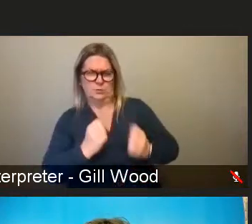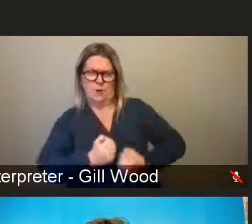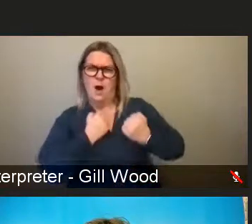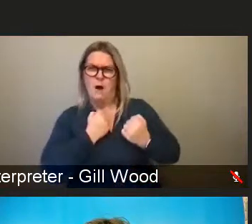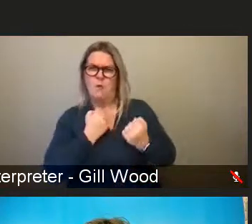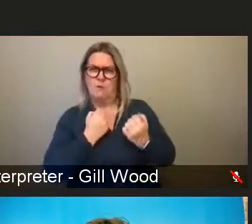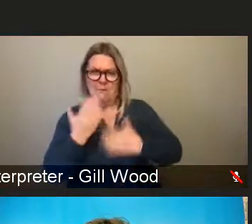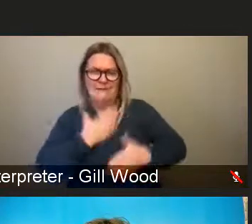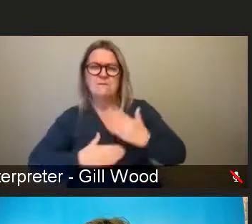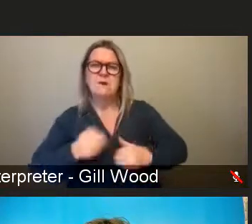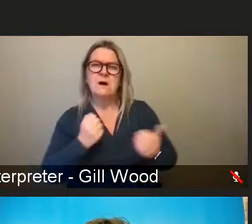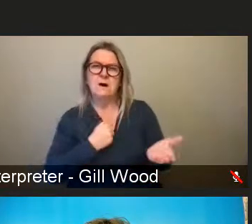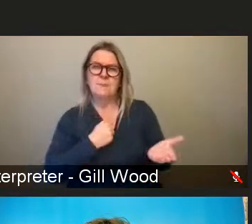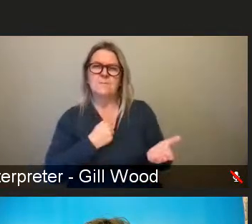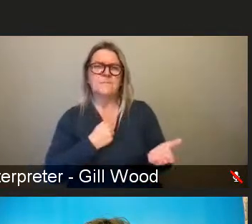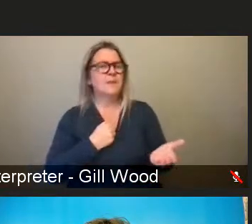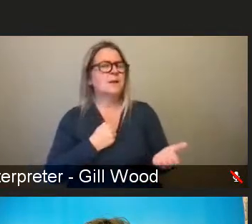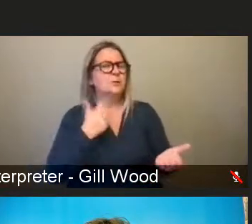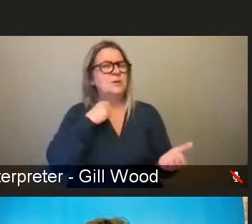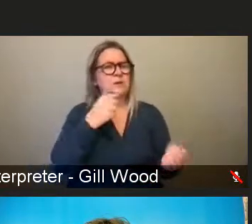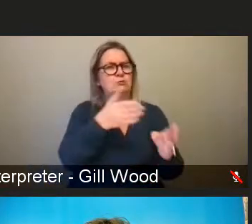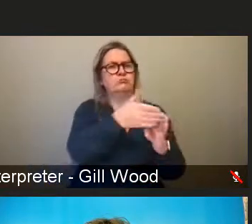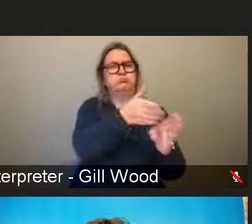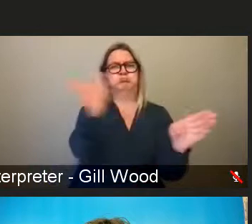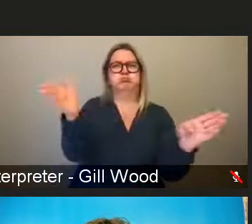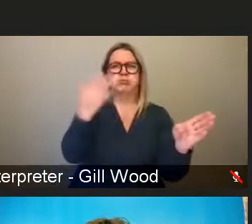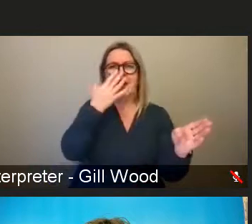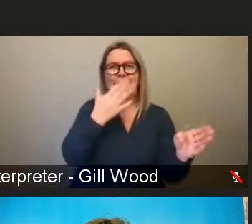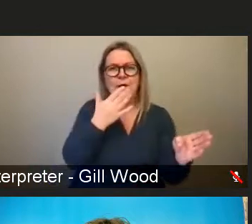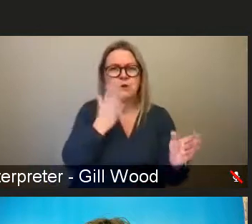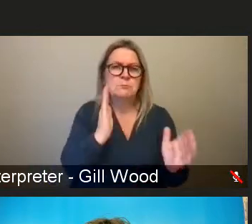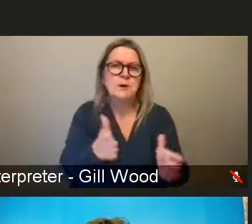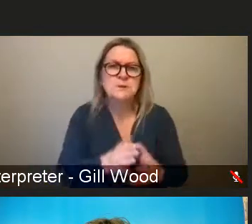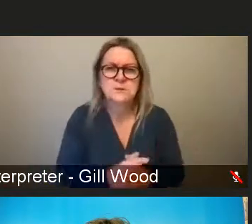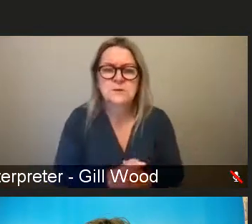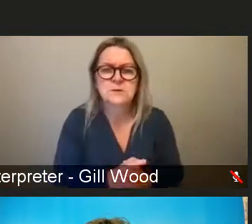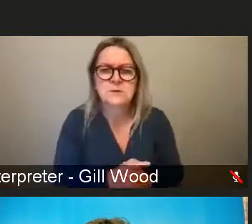groups, but it is vitally important as well that that means addressing